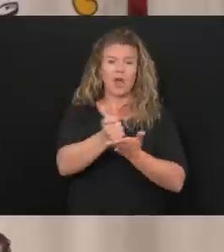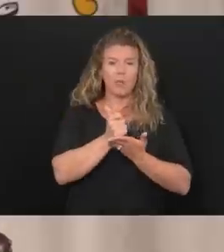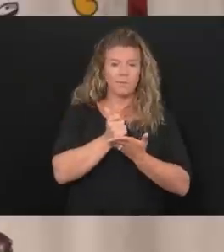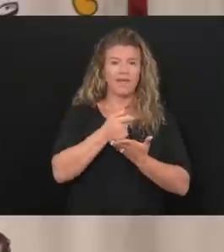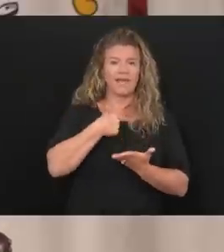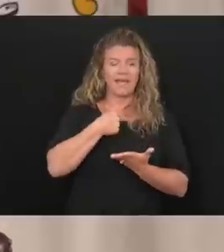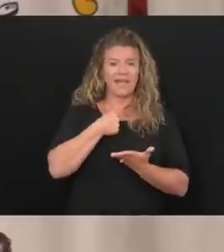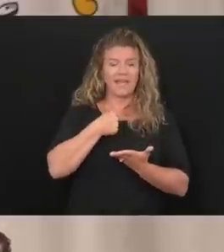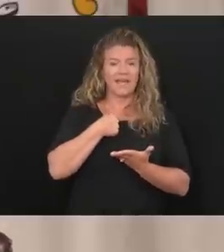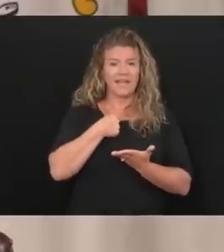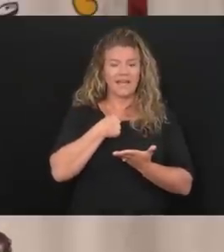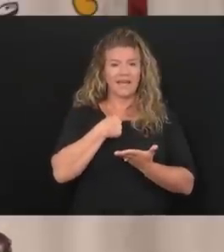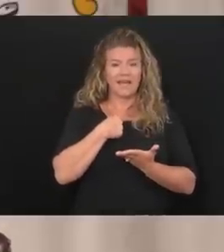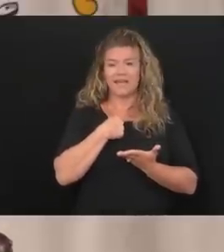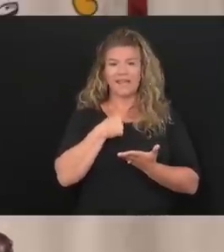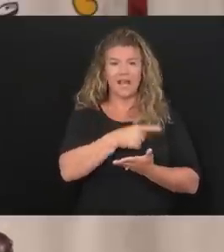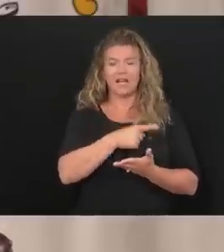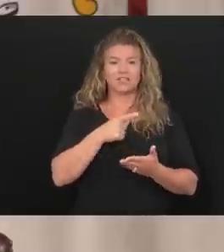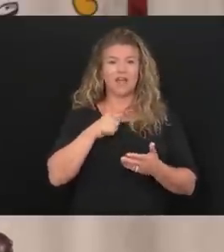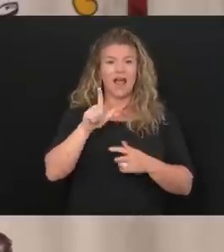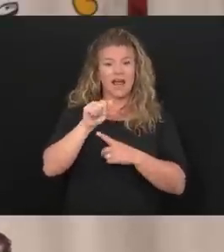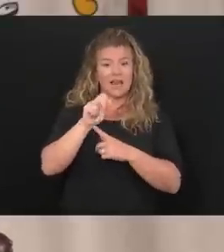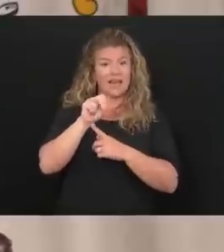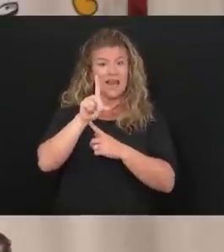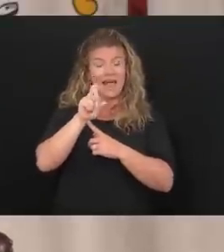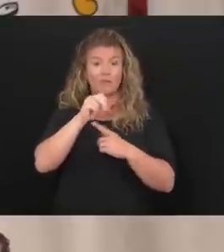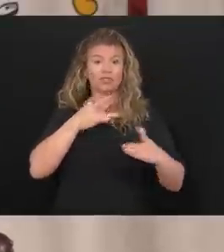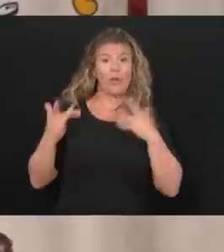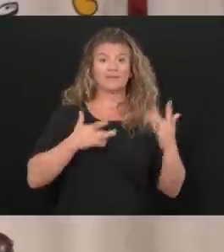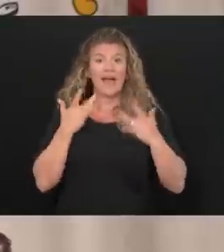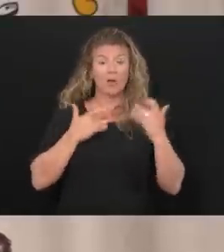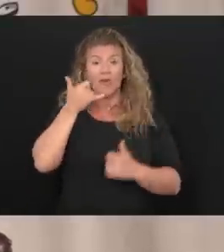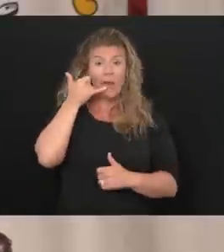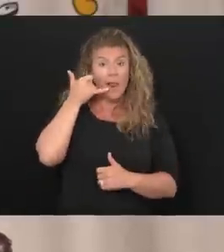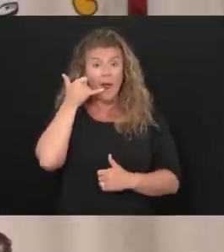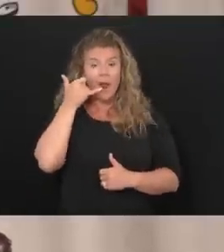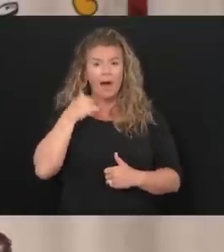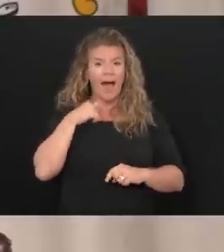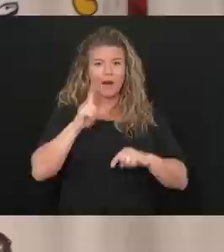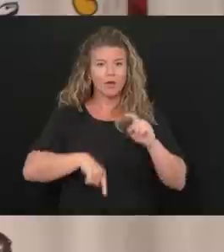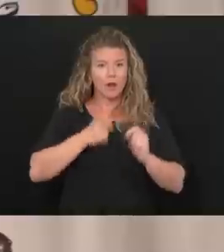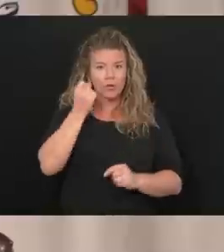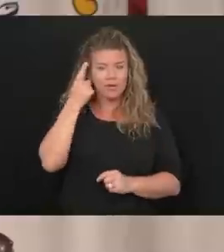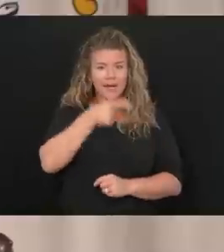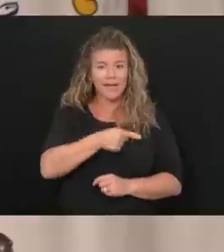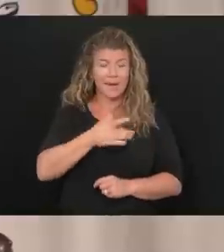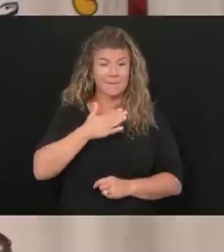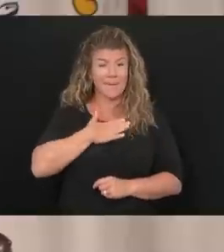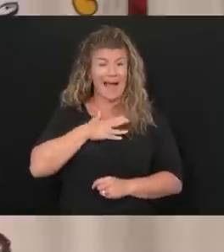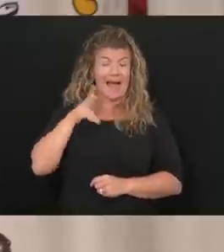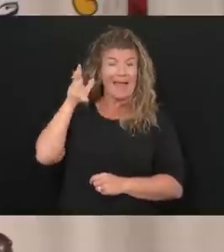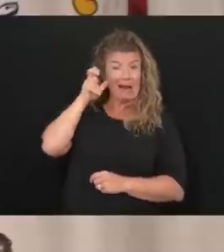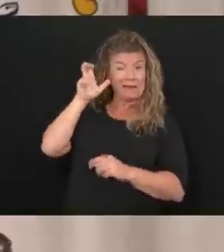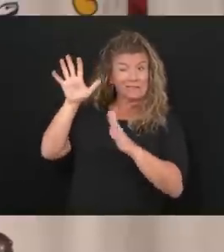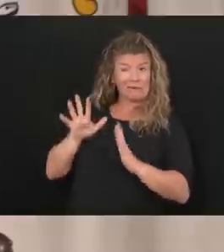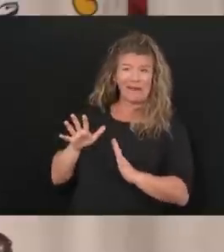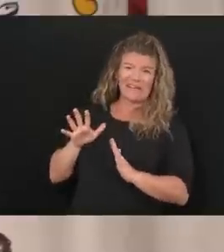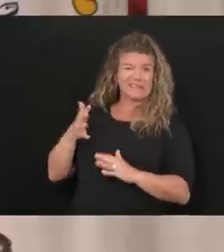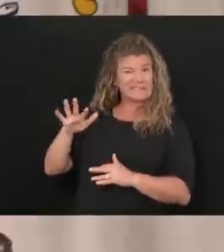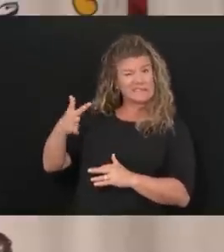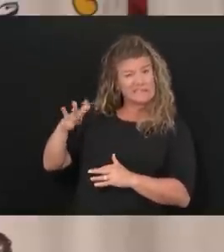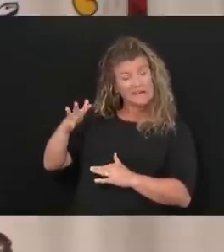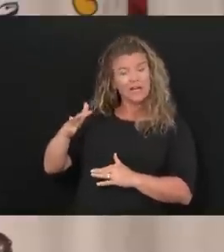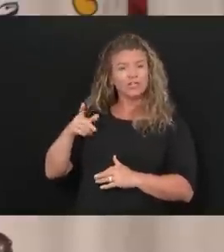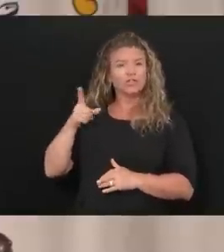because Brandon would get so excited that I couldn't understand what he was saying because I, you know, I don't hear the greatest anyway. And